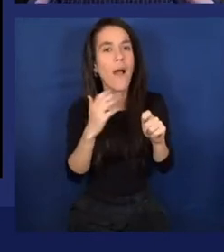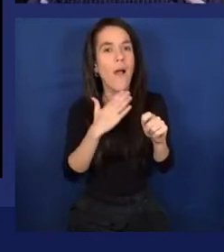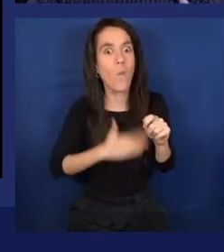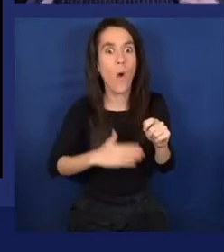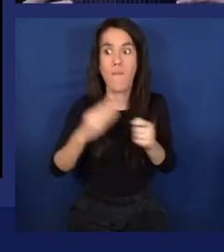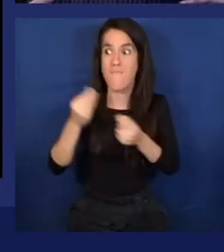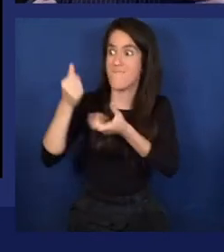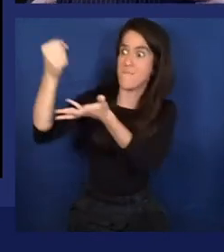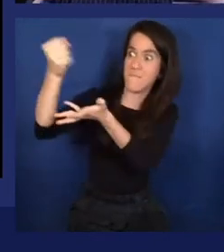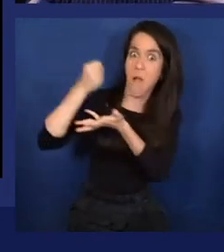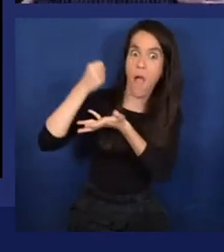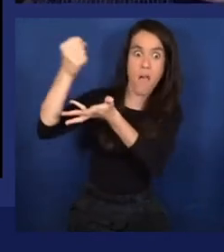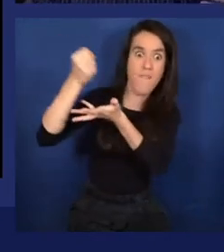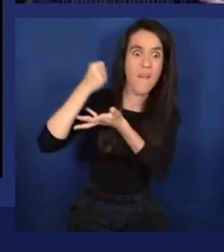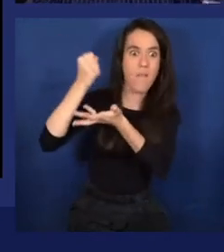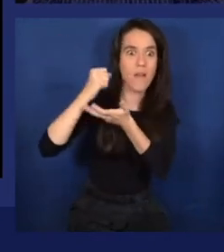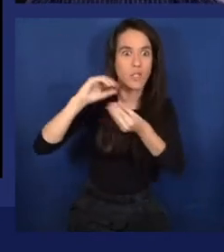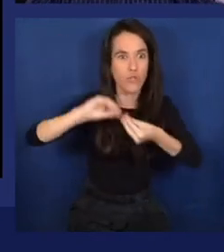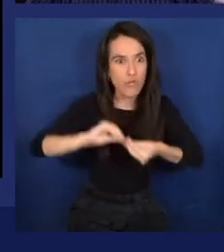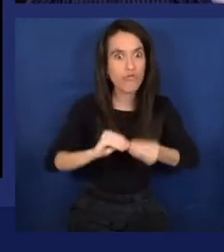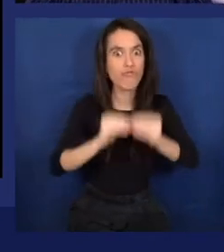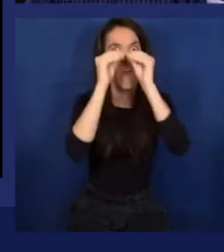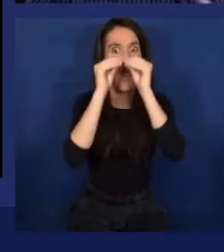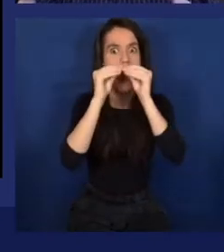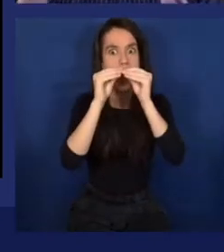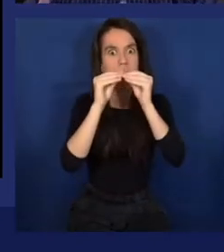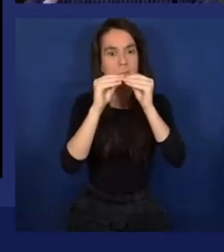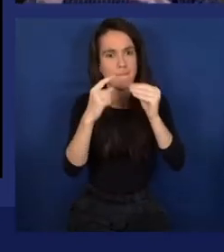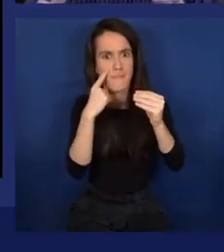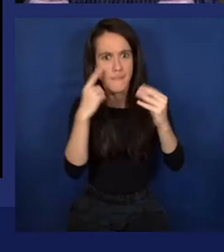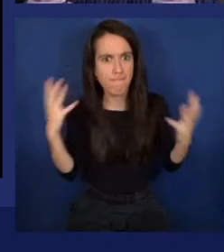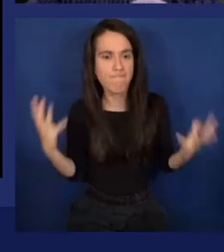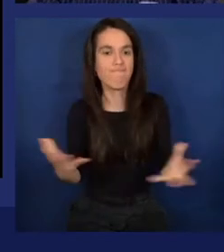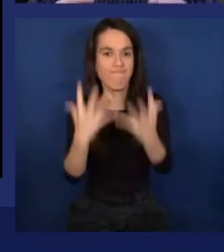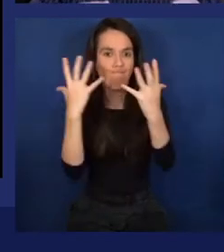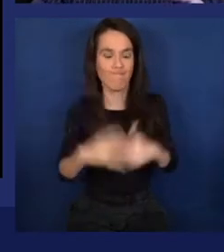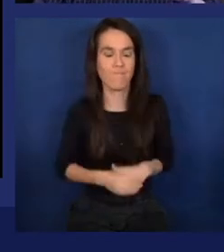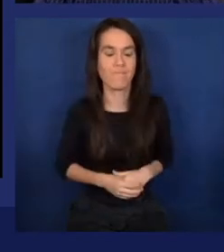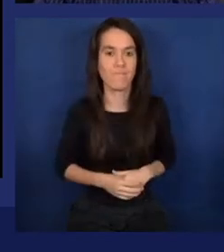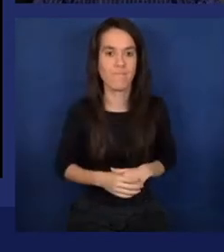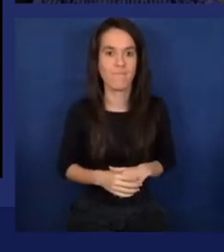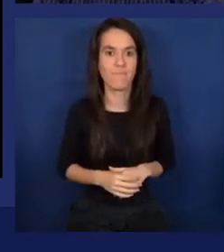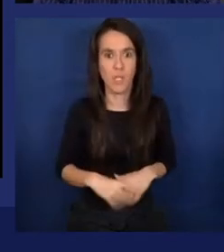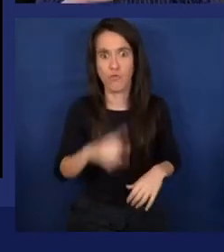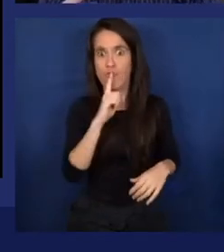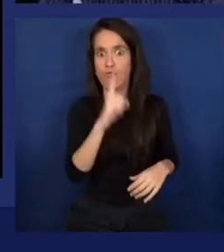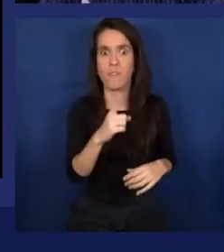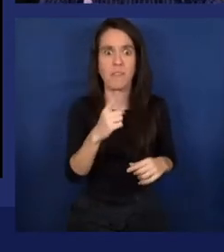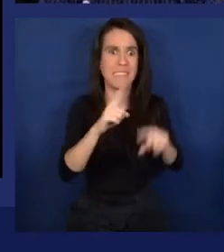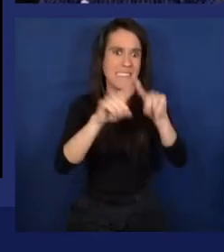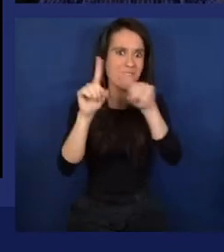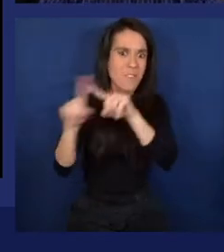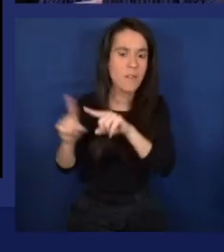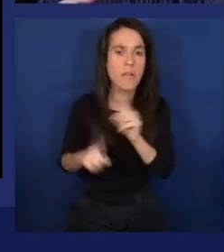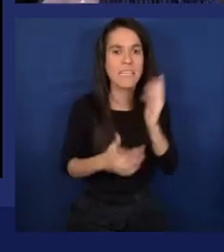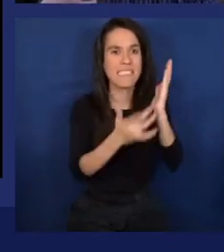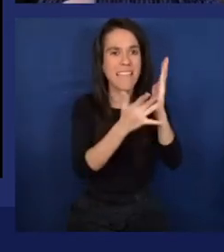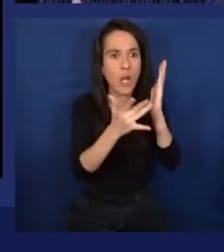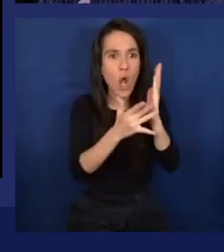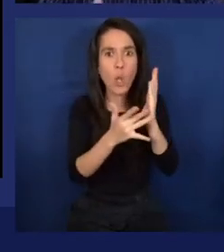to create something profound. And along the way, various technologies emerge. And in that time,